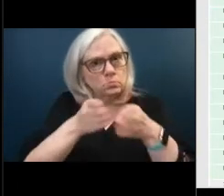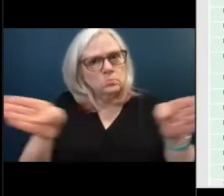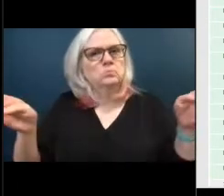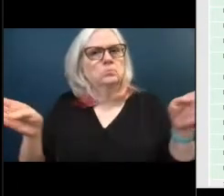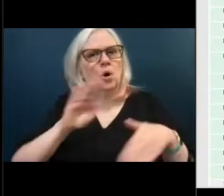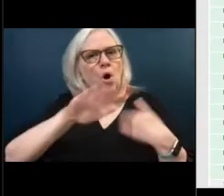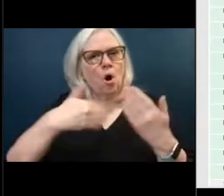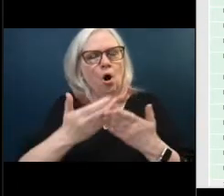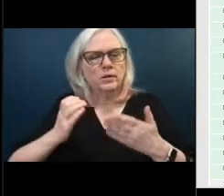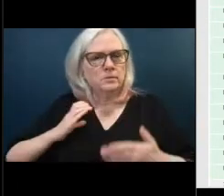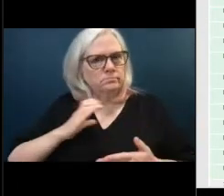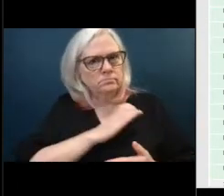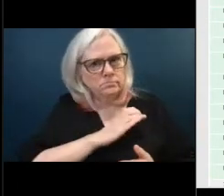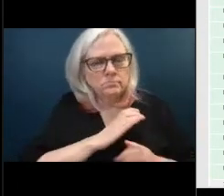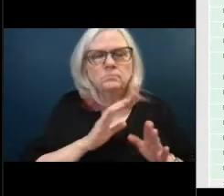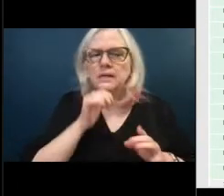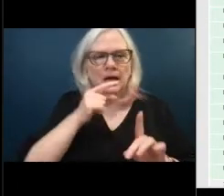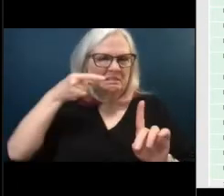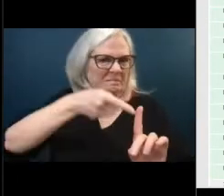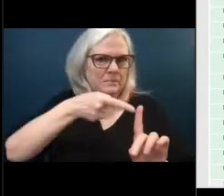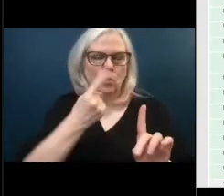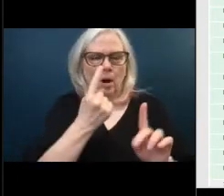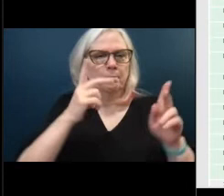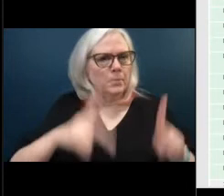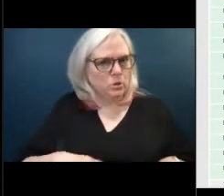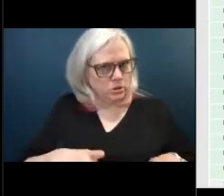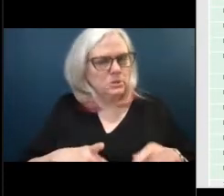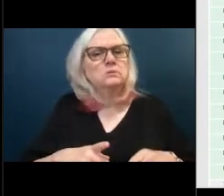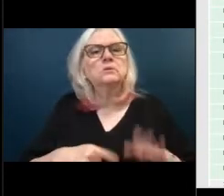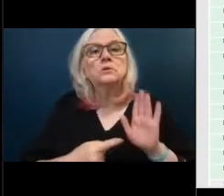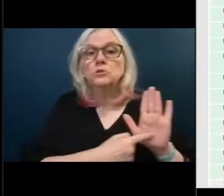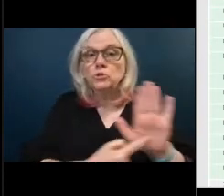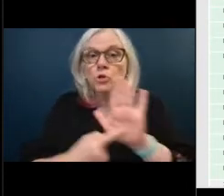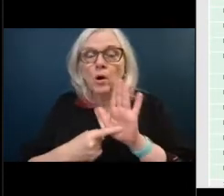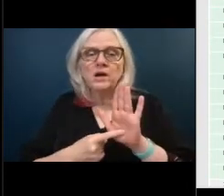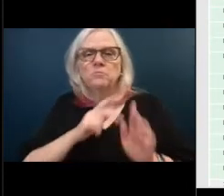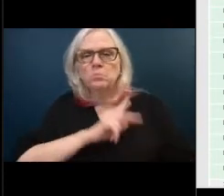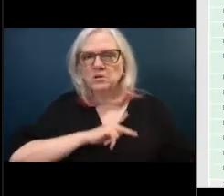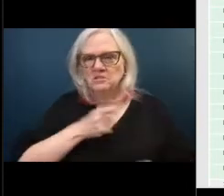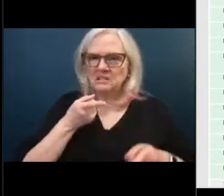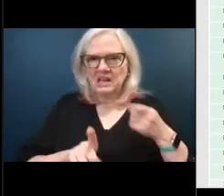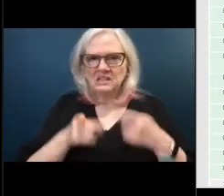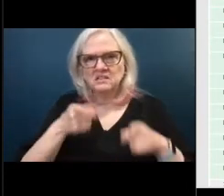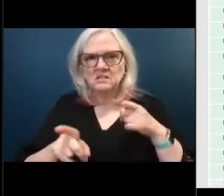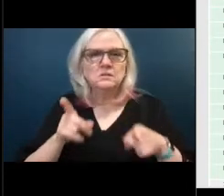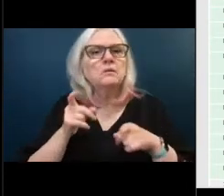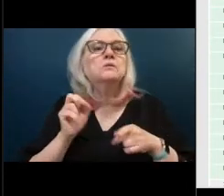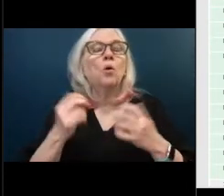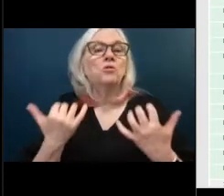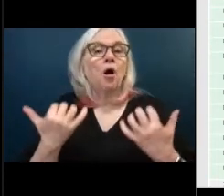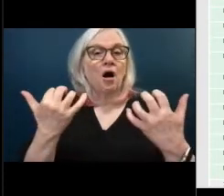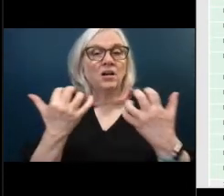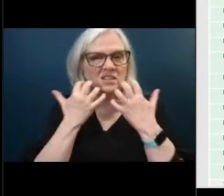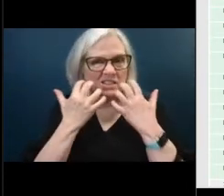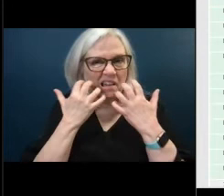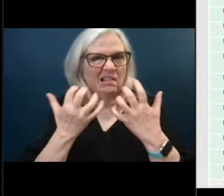of insults or personal attacks are prohibited and disruptive behaviors from the audience, yelling, that sort of thing. And similar